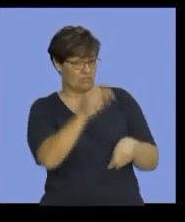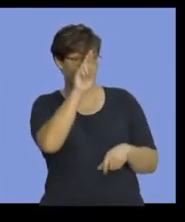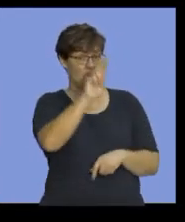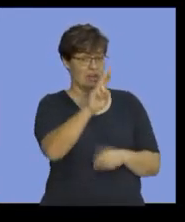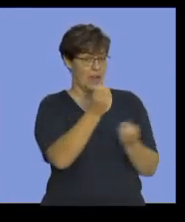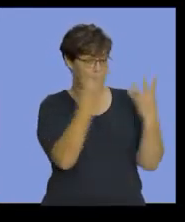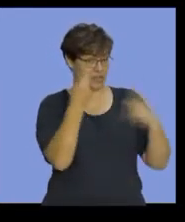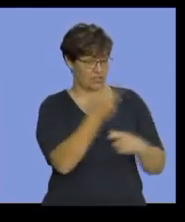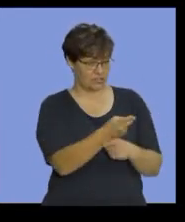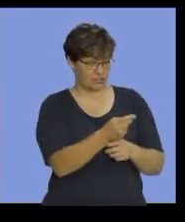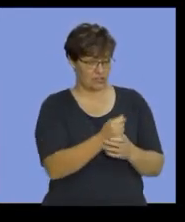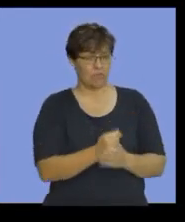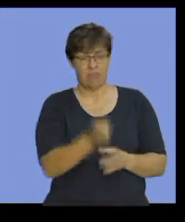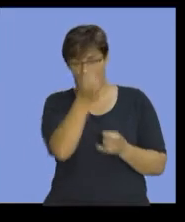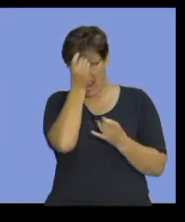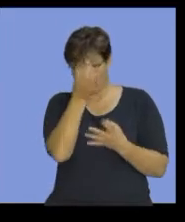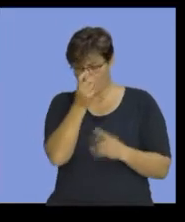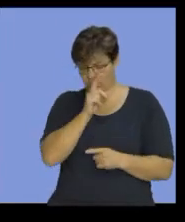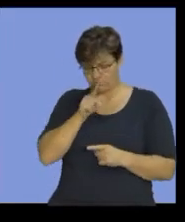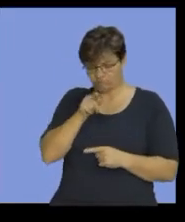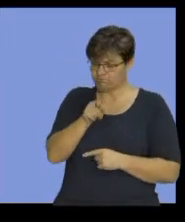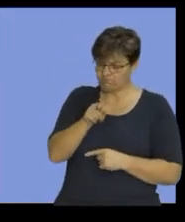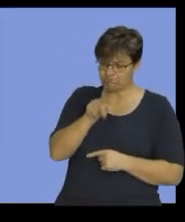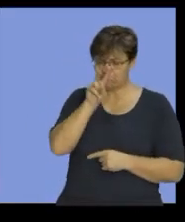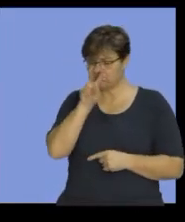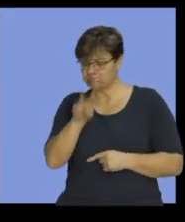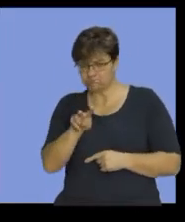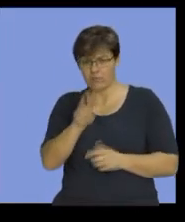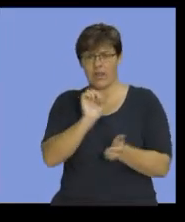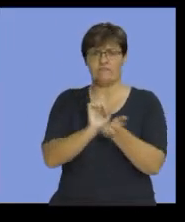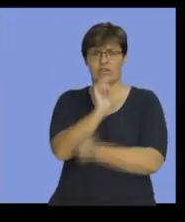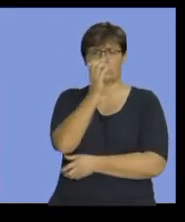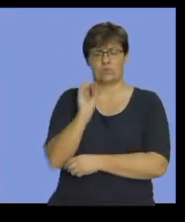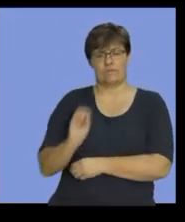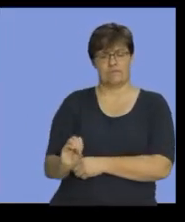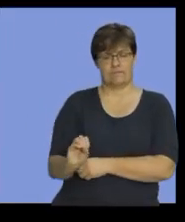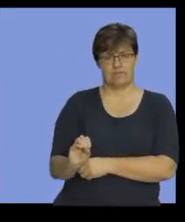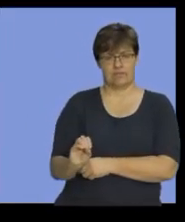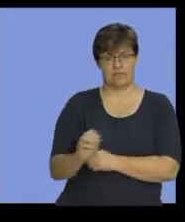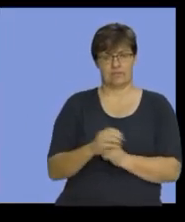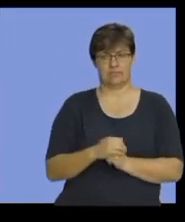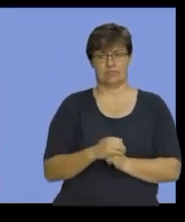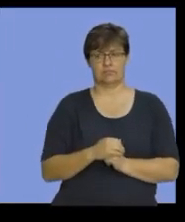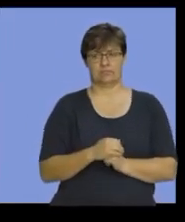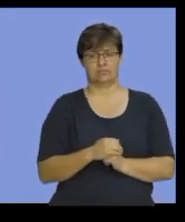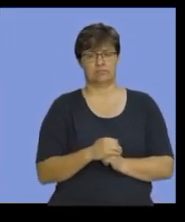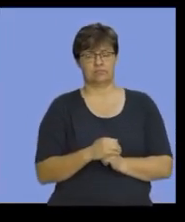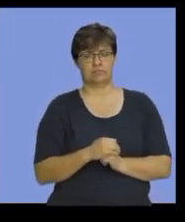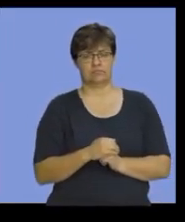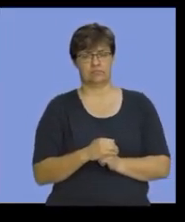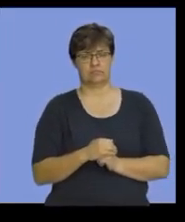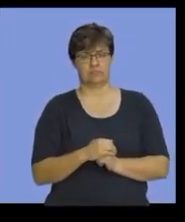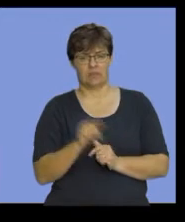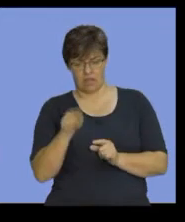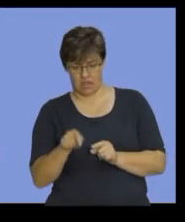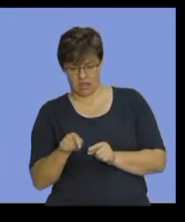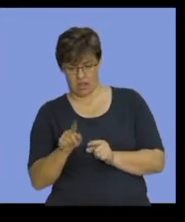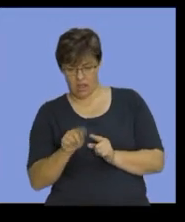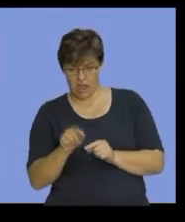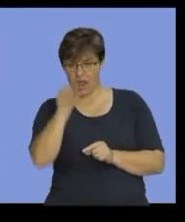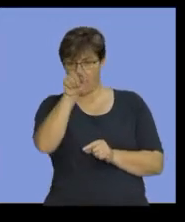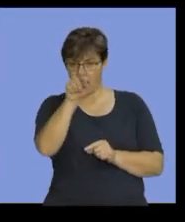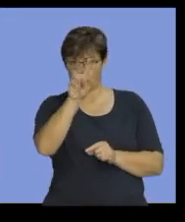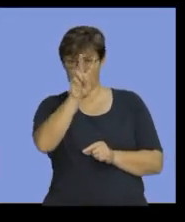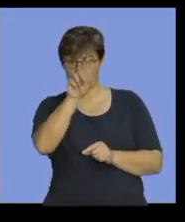So, I go into my information and I say, right. There's my fixed cost, one. And there's my fixed